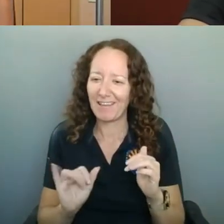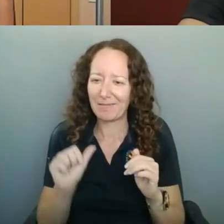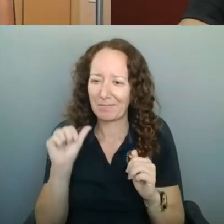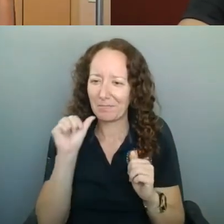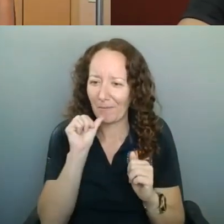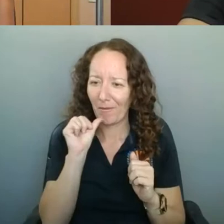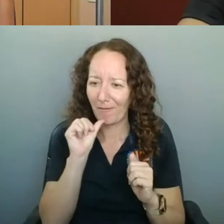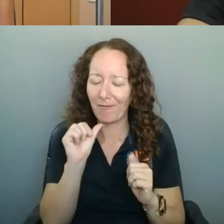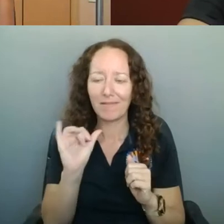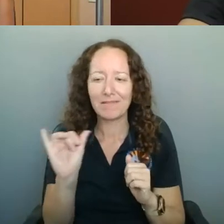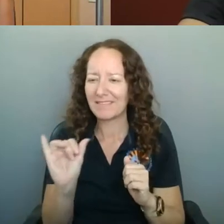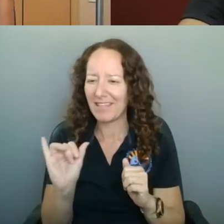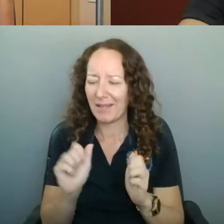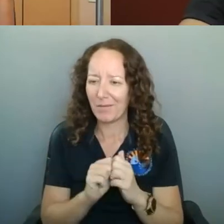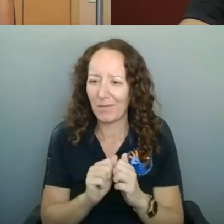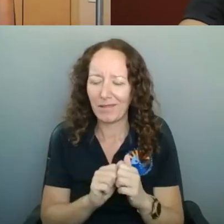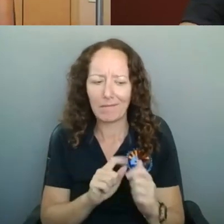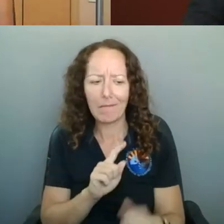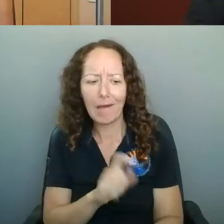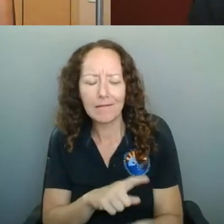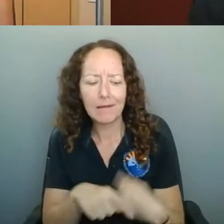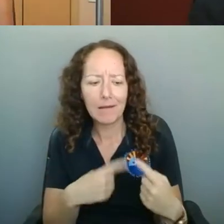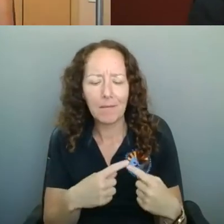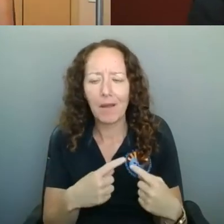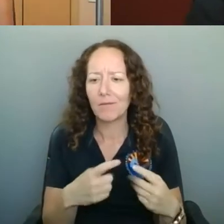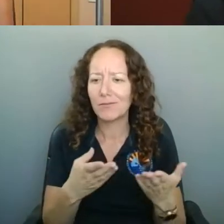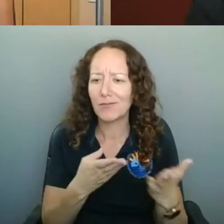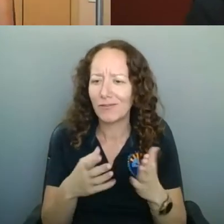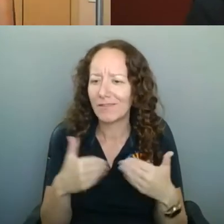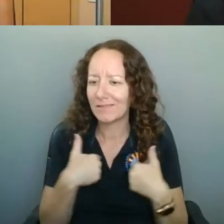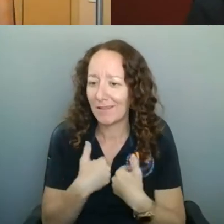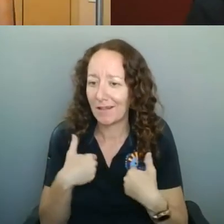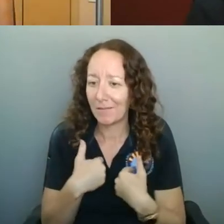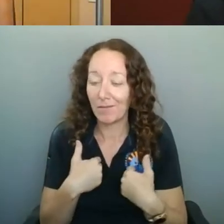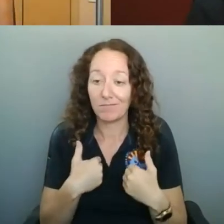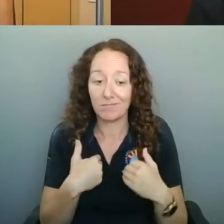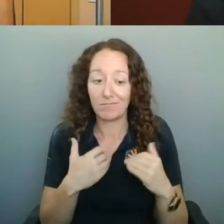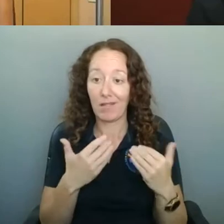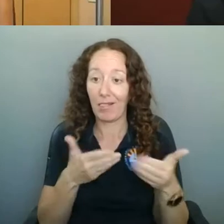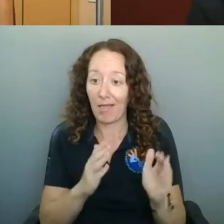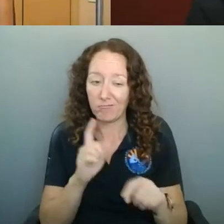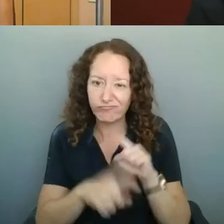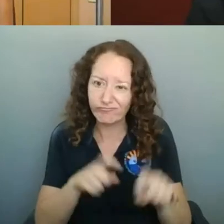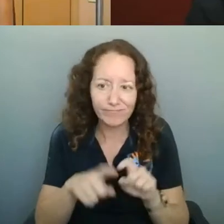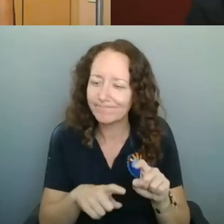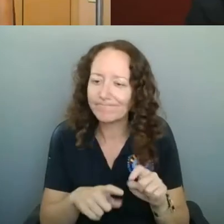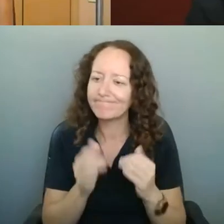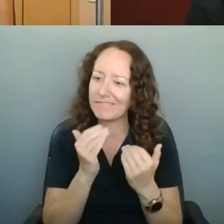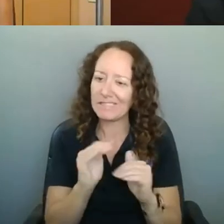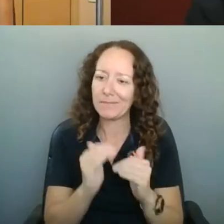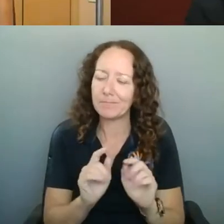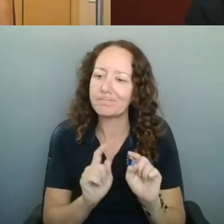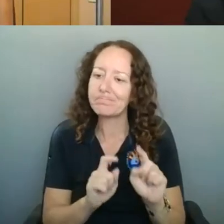we're very limited on what we can ask. And we kind of have to take their word for it. So how does that work for